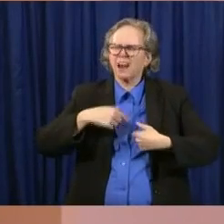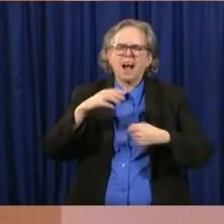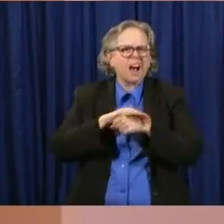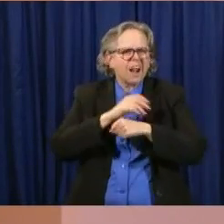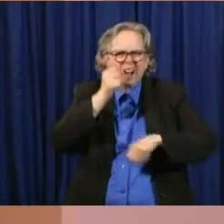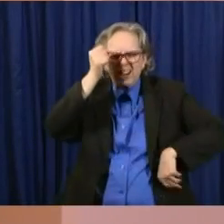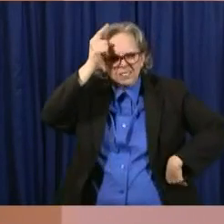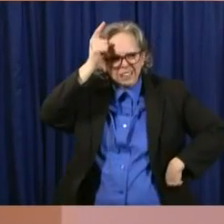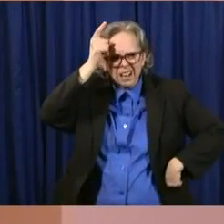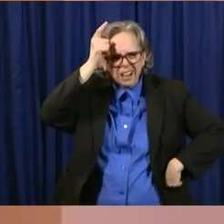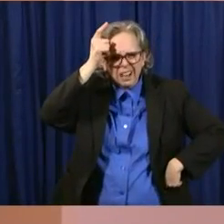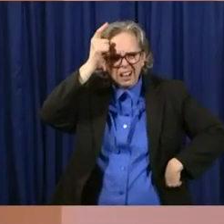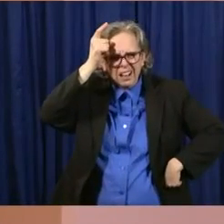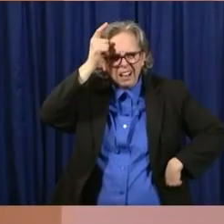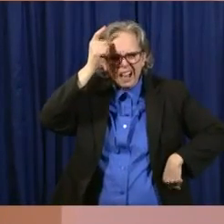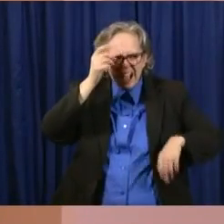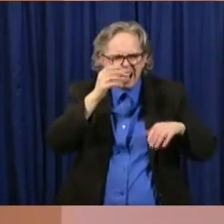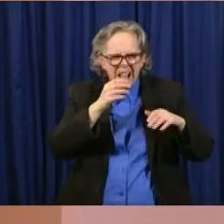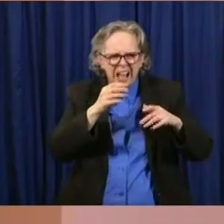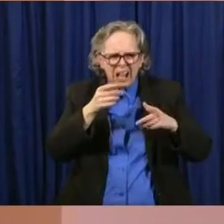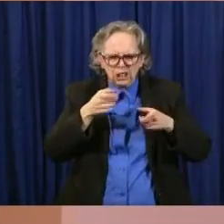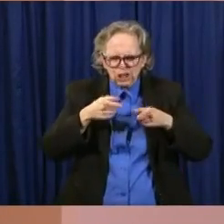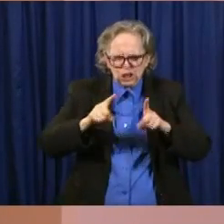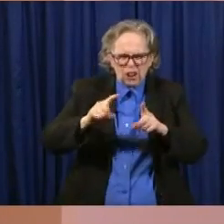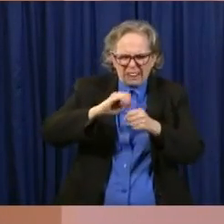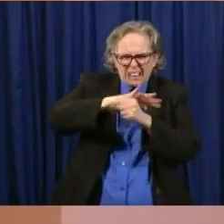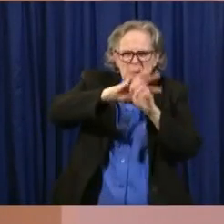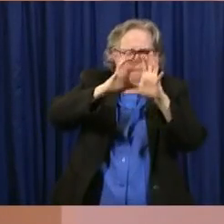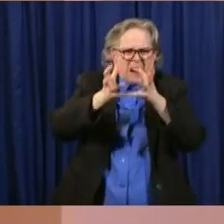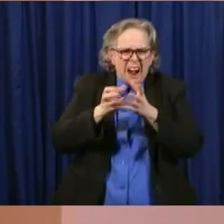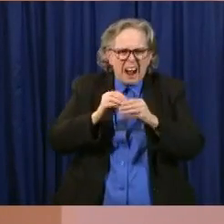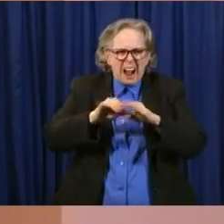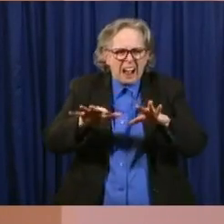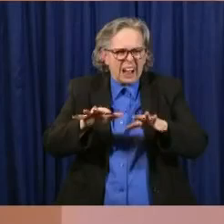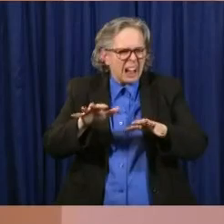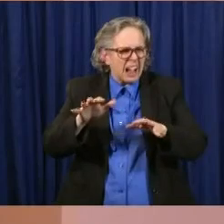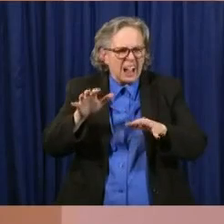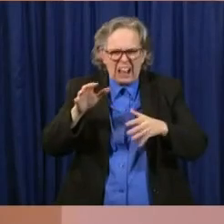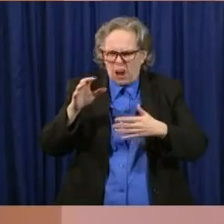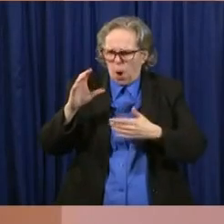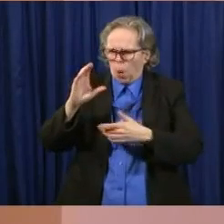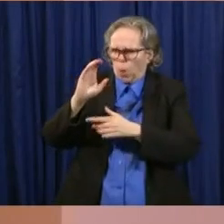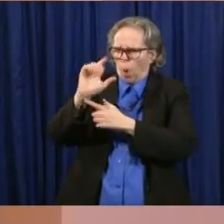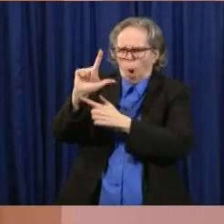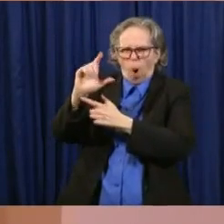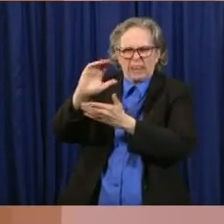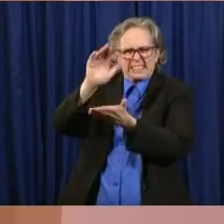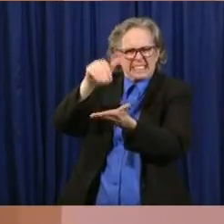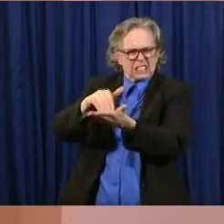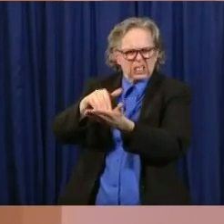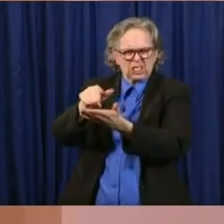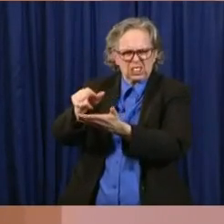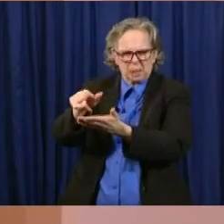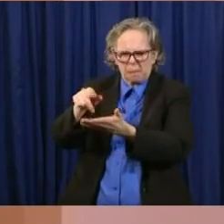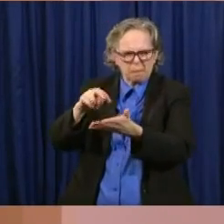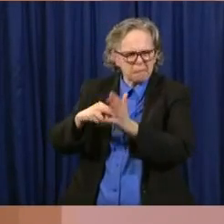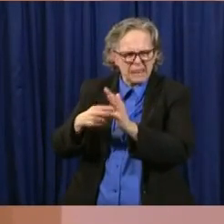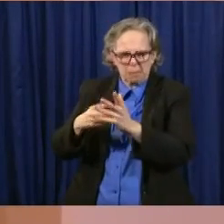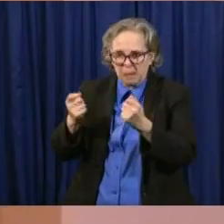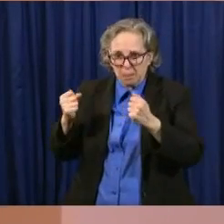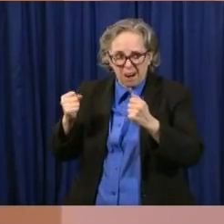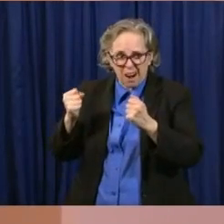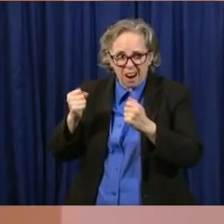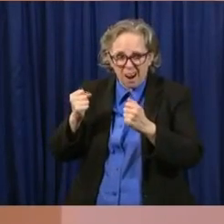during the pandemic, we talk about a call center. Well, it's not a call center. It's not like there are physically people there. Because of the pandemic, we can't have people